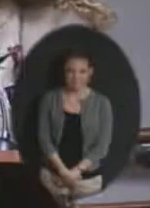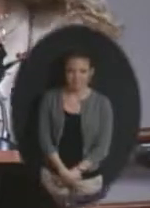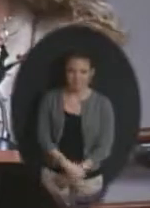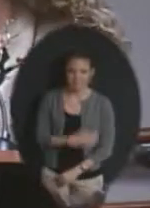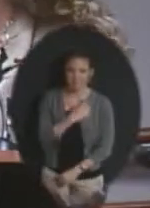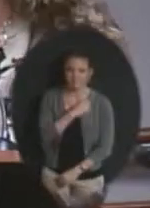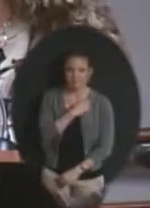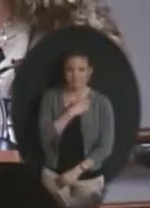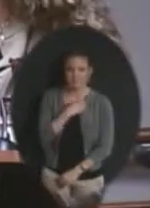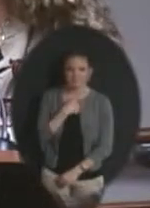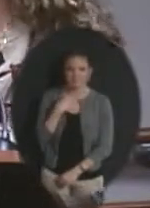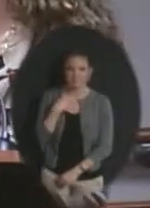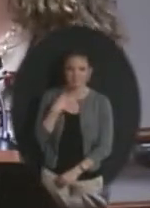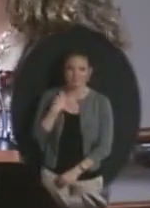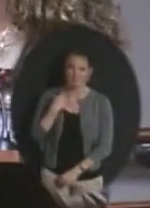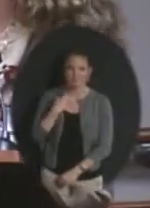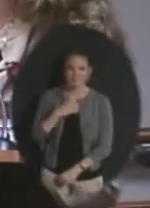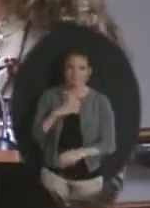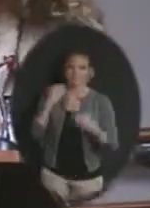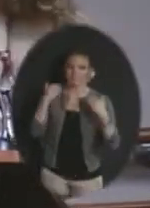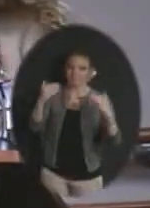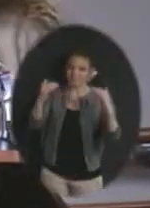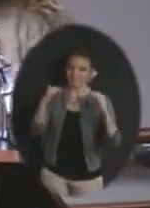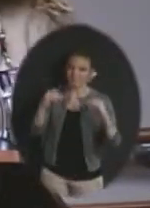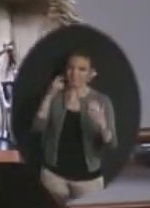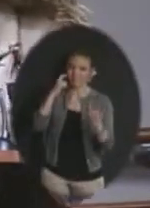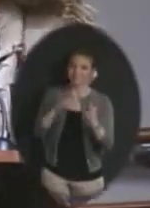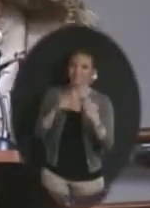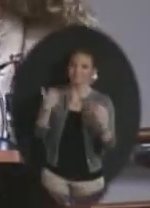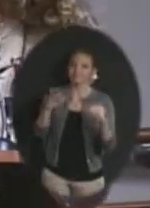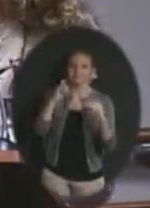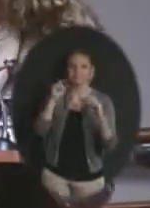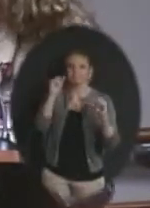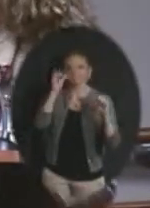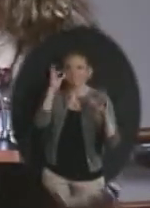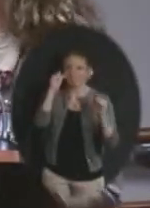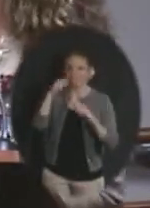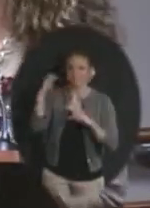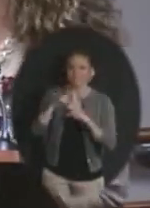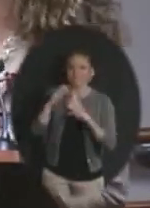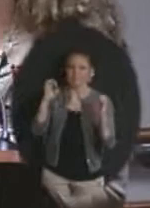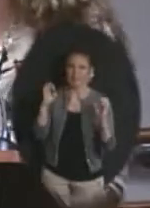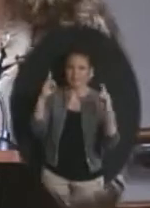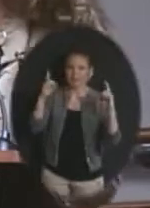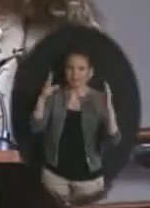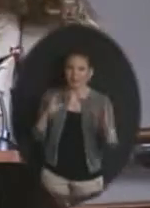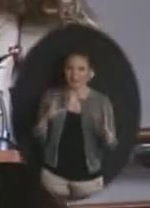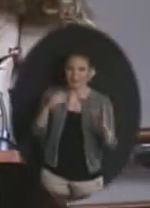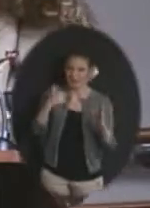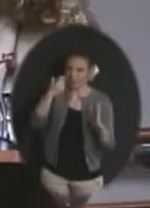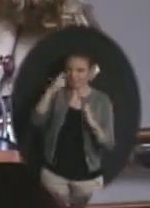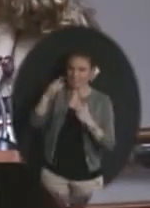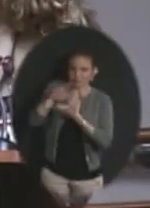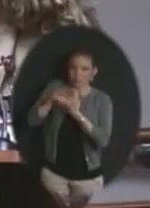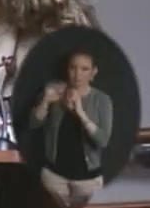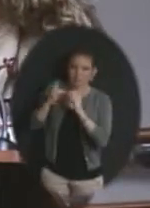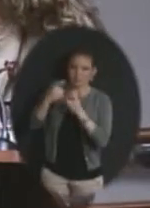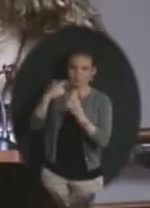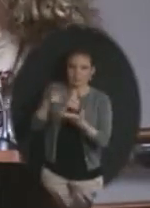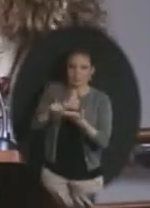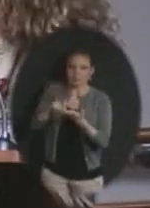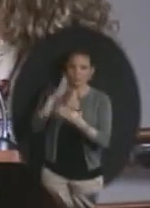Next, I'd like to recognize an outstanding educator who was recently nominated by the district for a national award. Would Suzanne